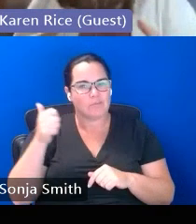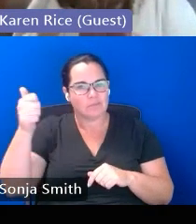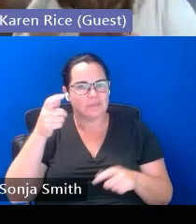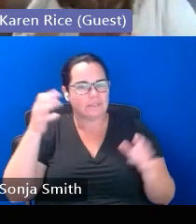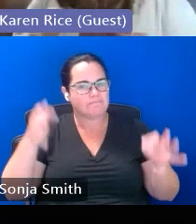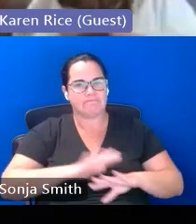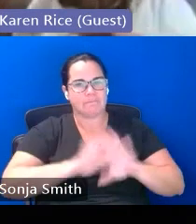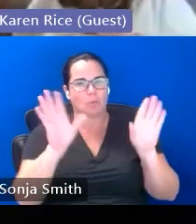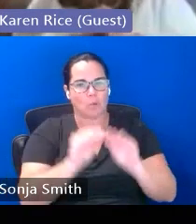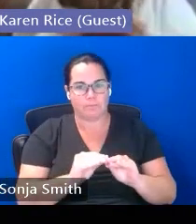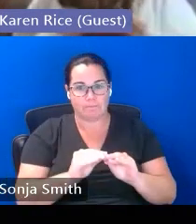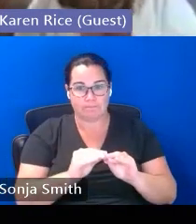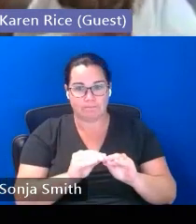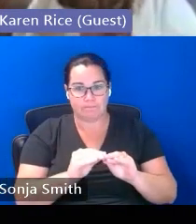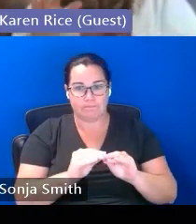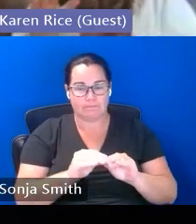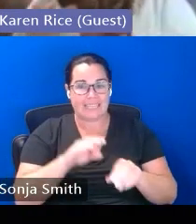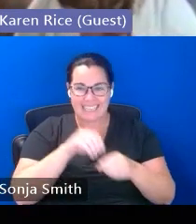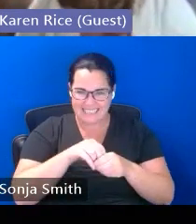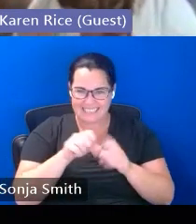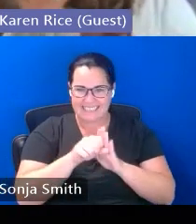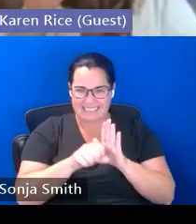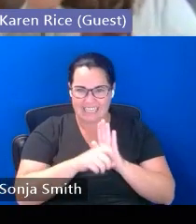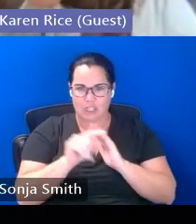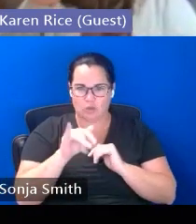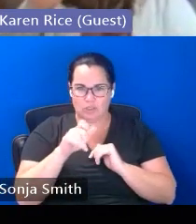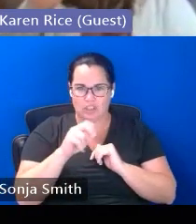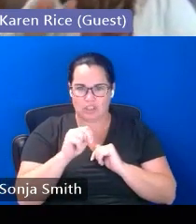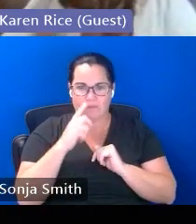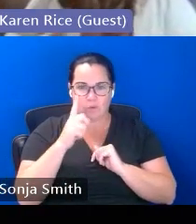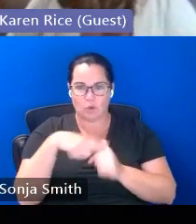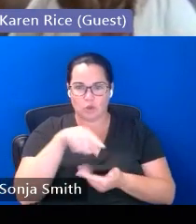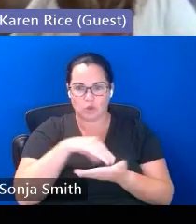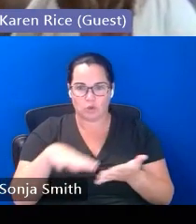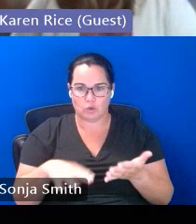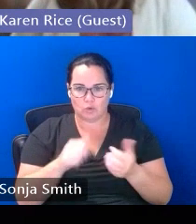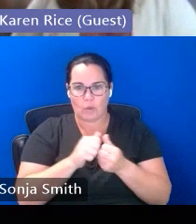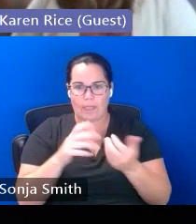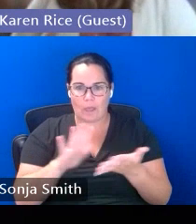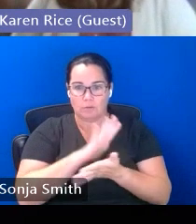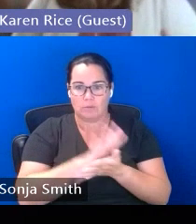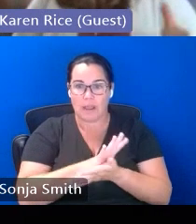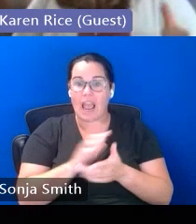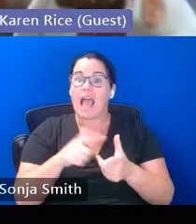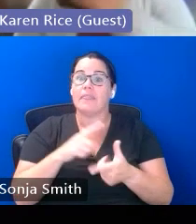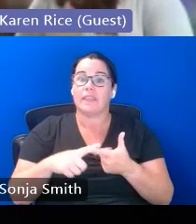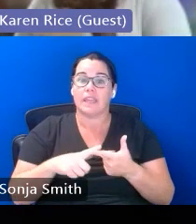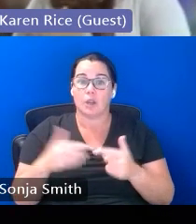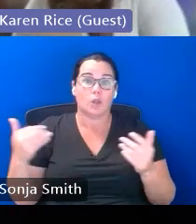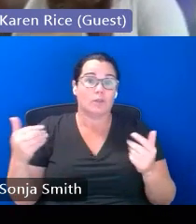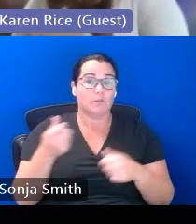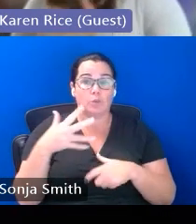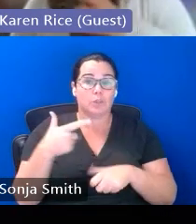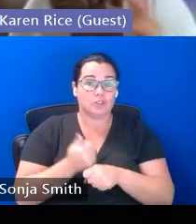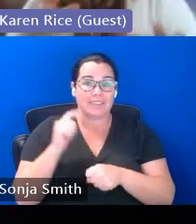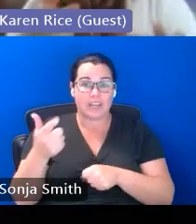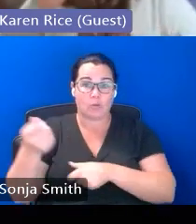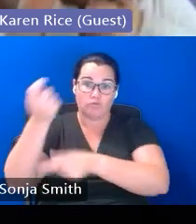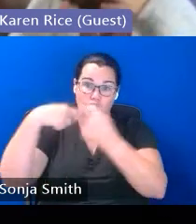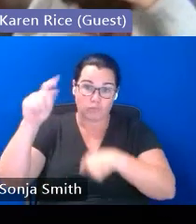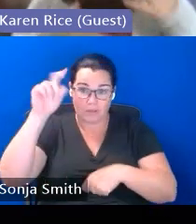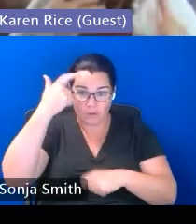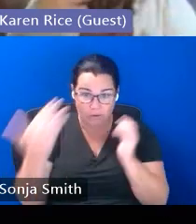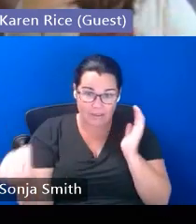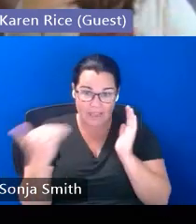we're not going to do in-state tuition anymore for undocumented youth and that changed and then we had a new governor a few years after that and it changed back again